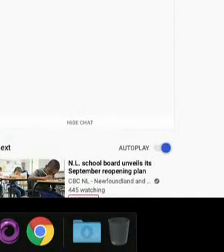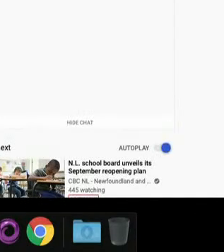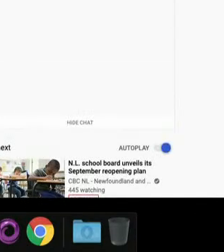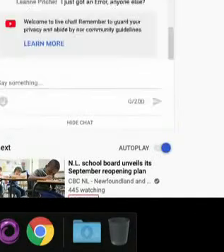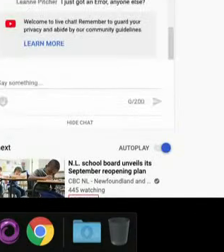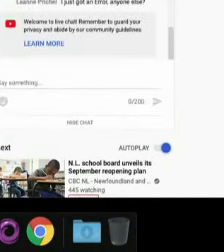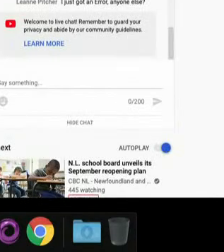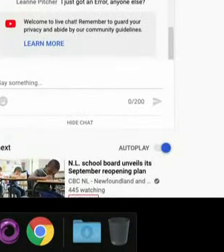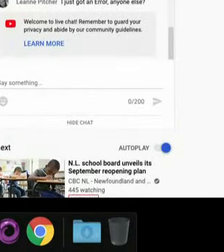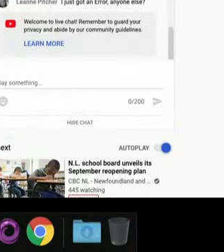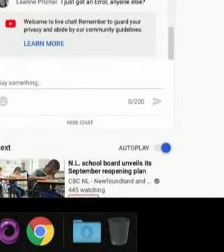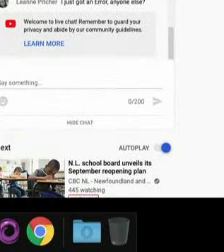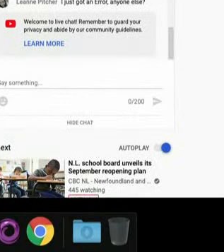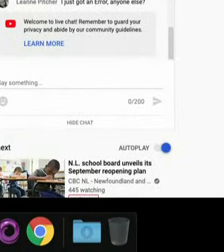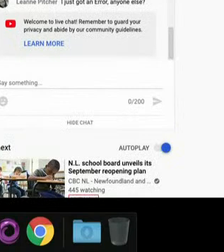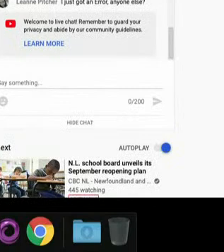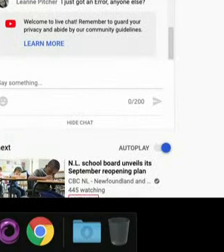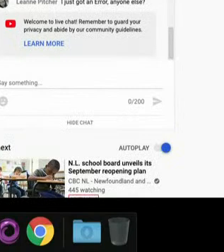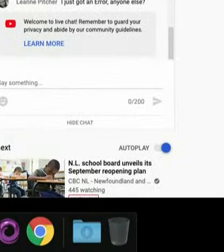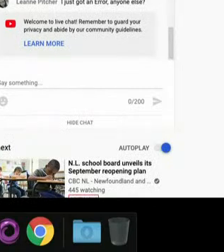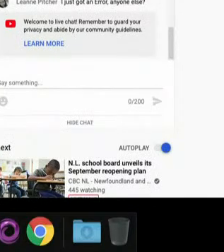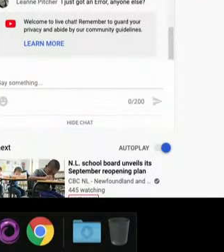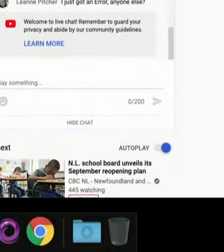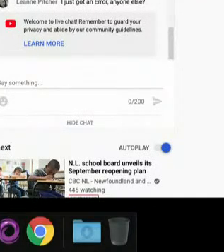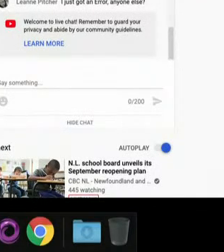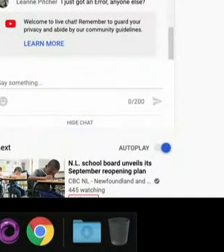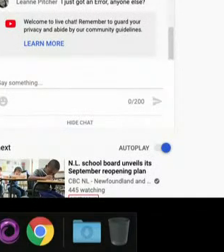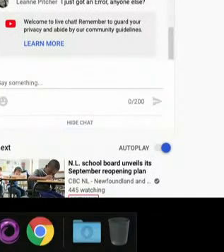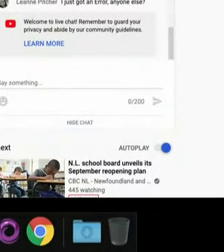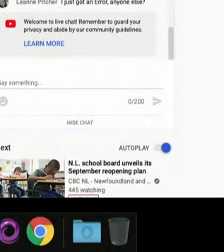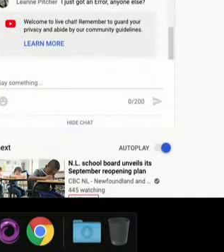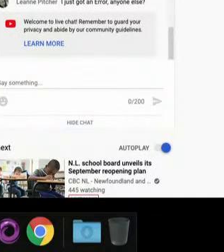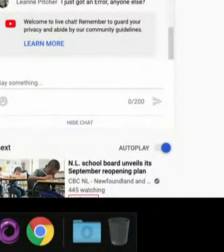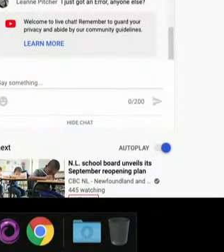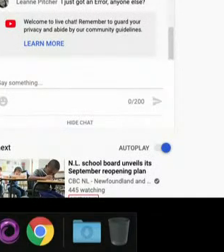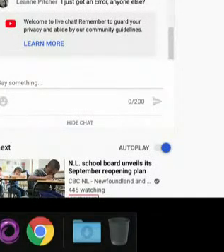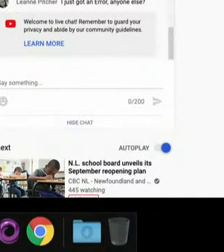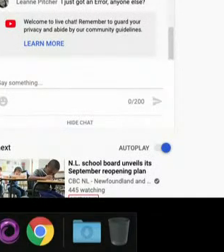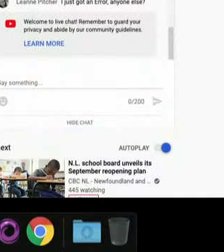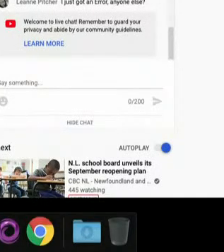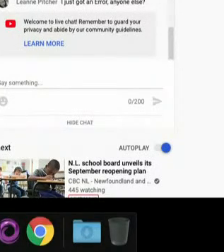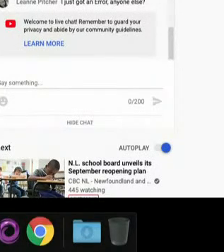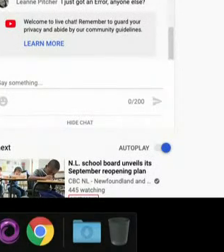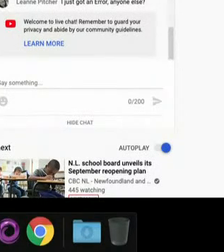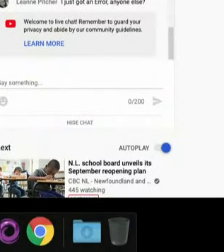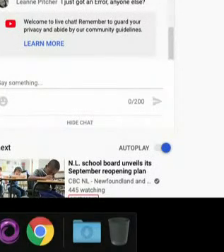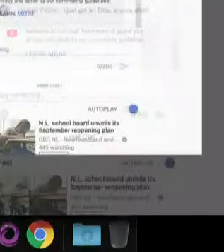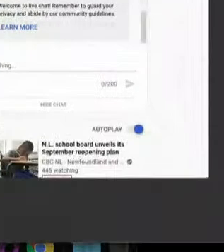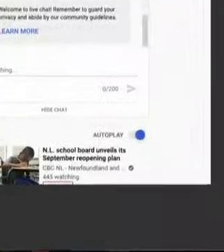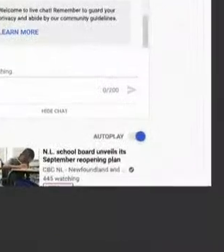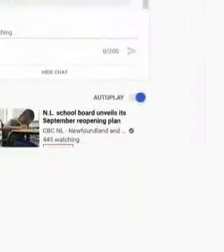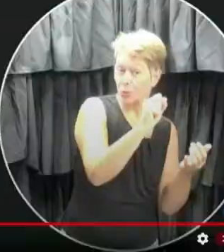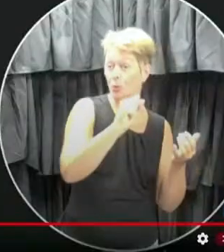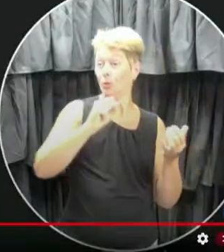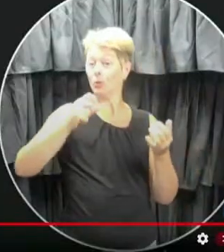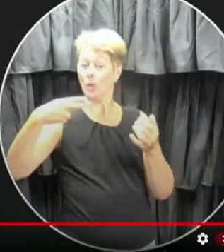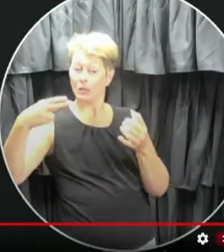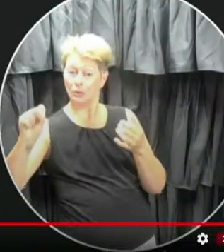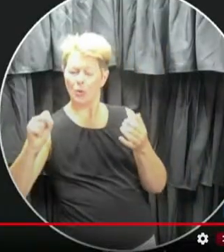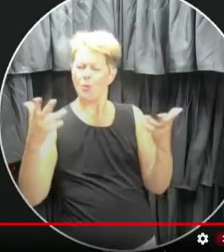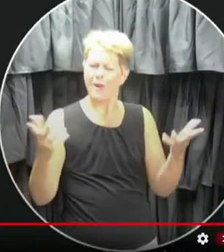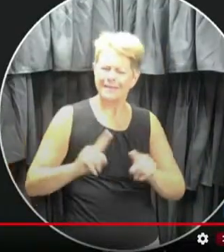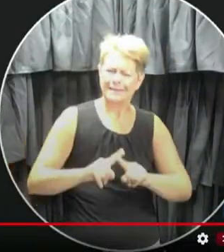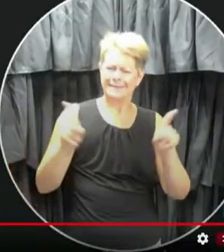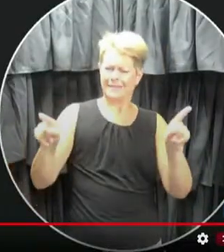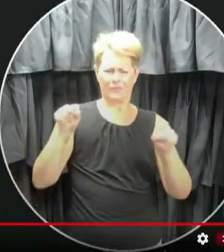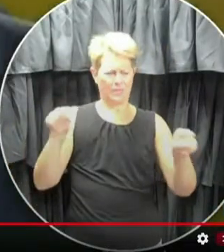. I realize that you can't cohort at the high school level, but for the junior high and and and elementary school levels, what is the difference in a cohort in a